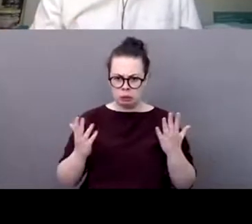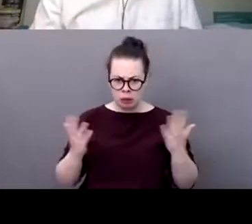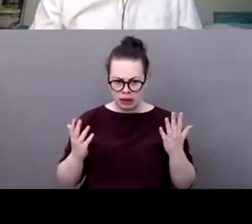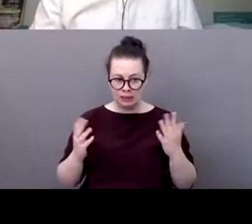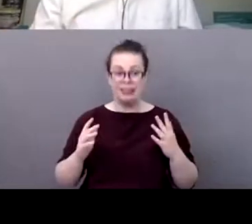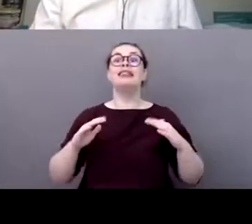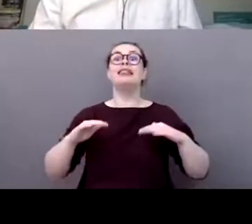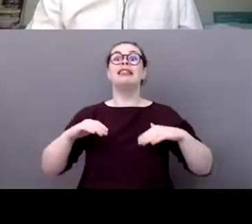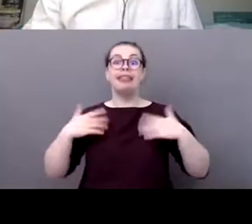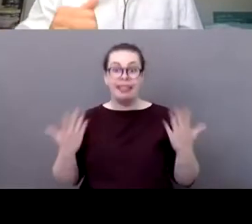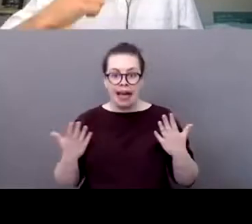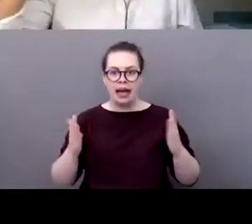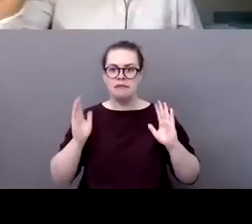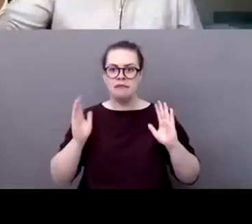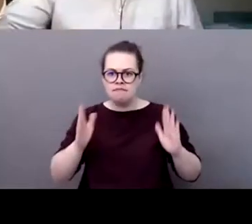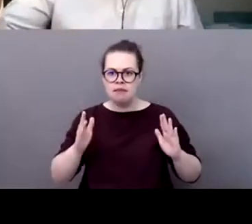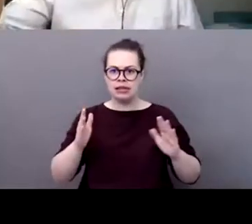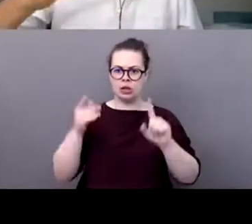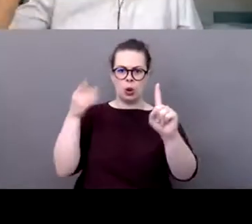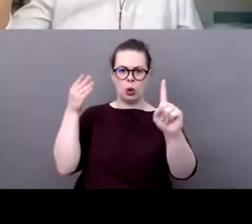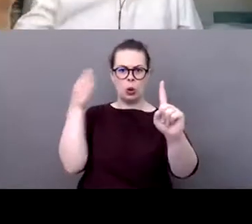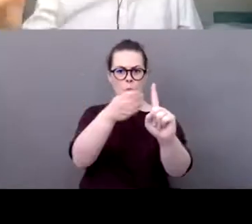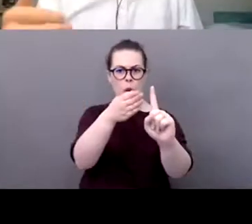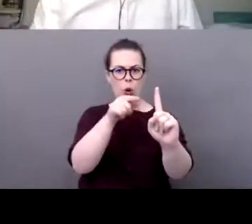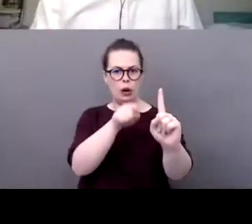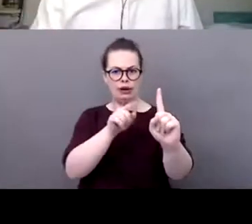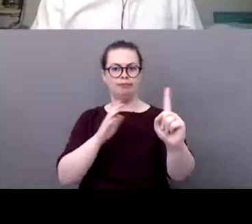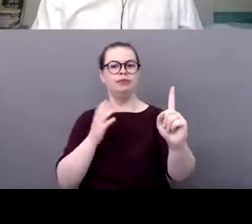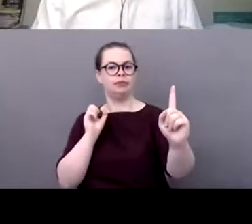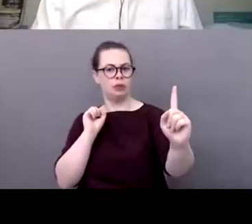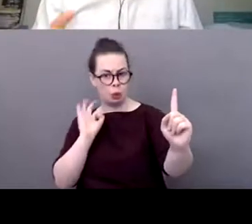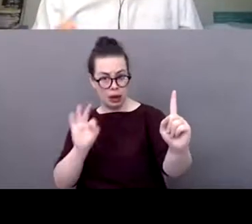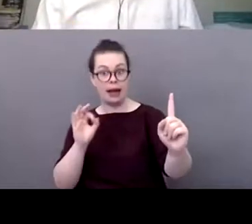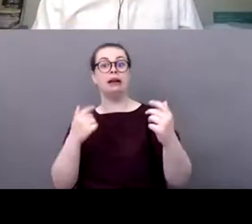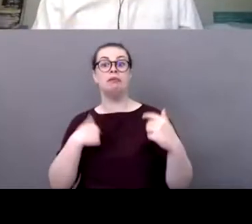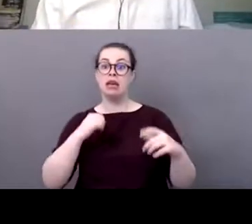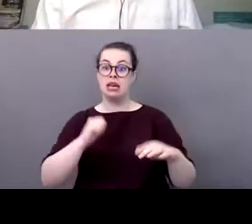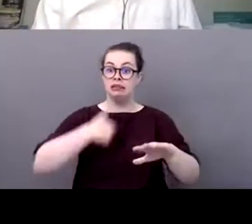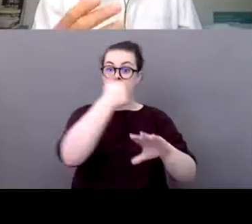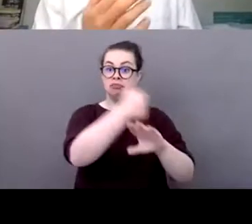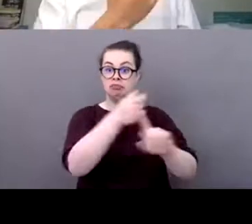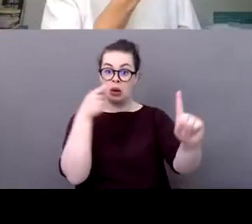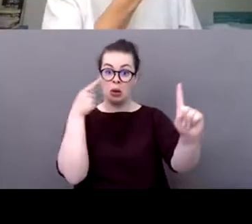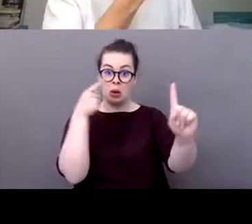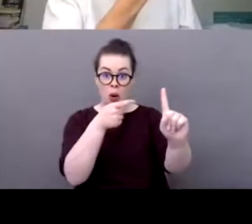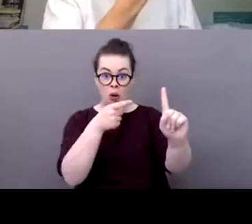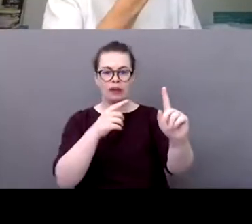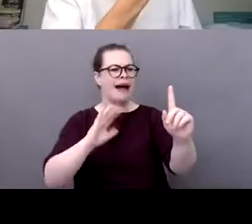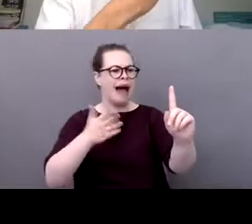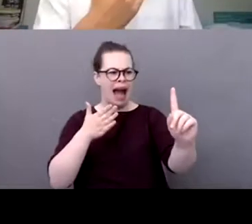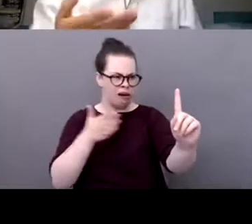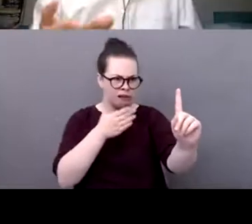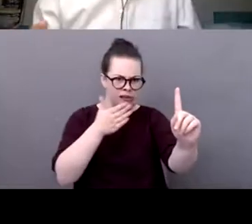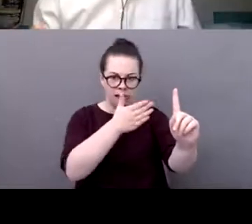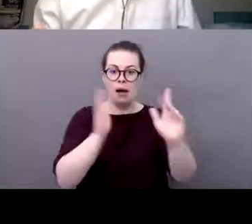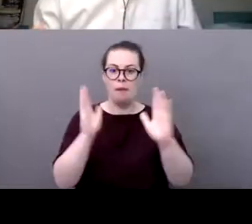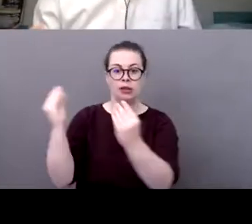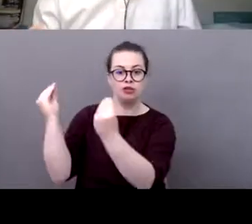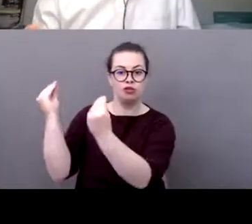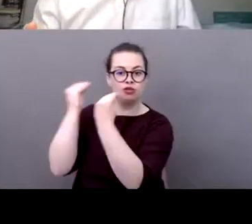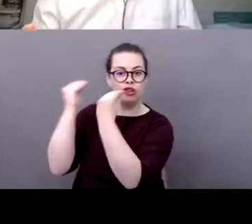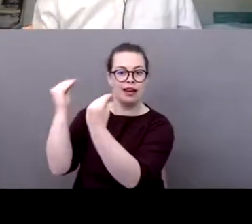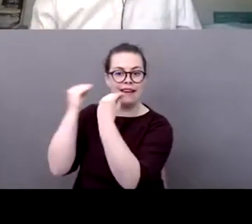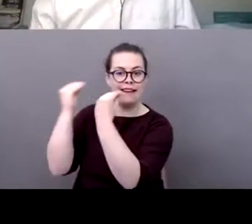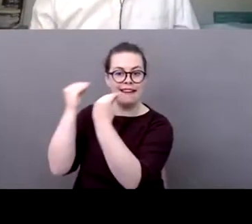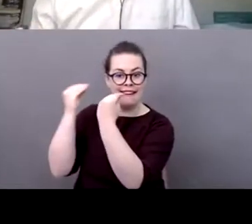training so when you know where you want to go how do you get there you actually get training on the subject and that's actually something that theo has been seeing